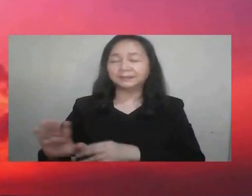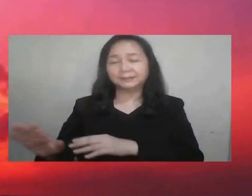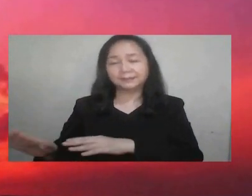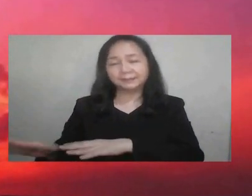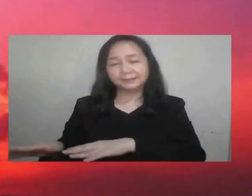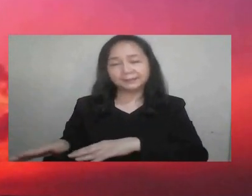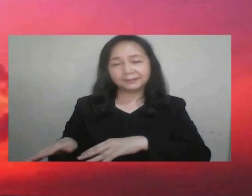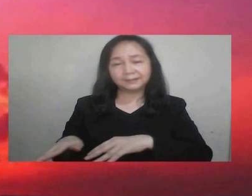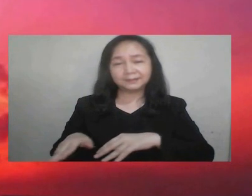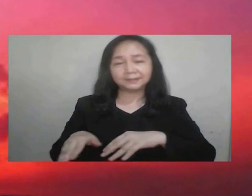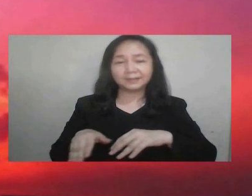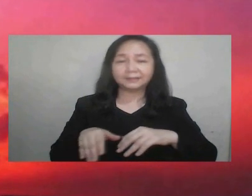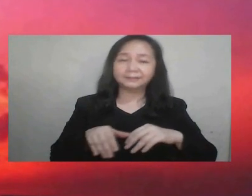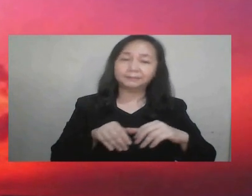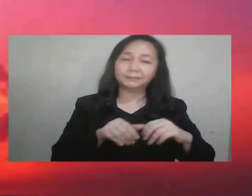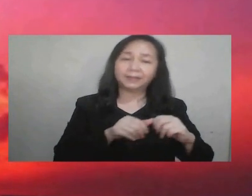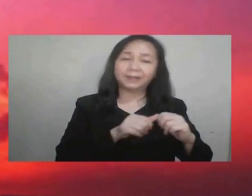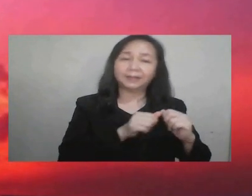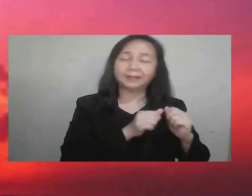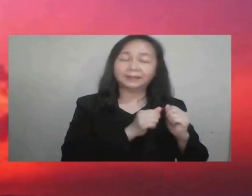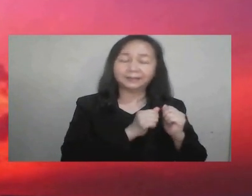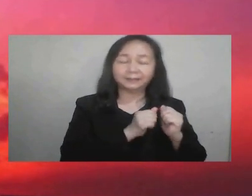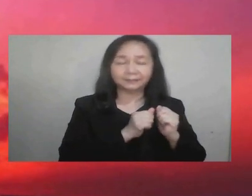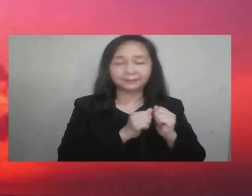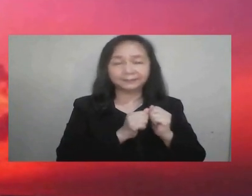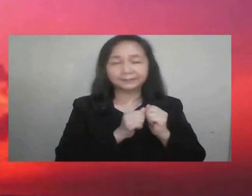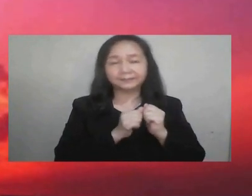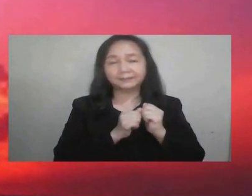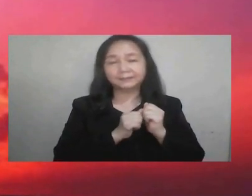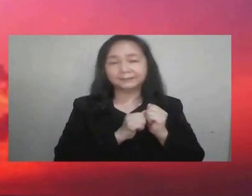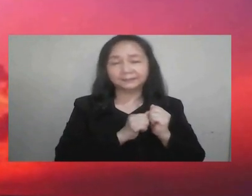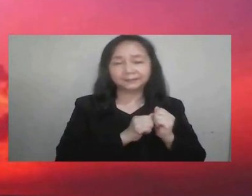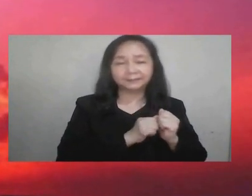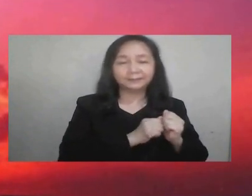lumisan pa.